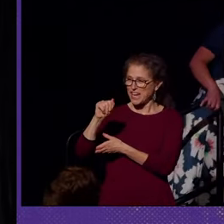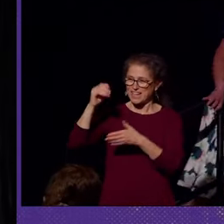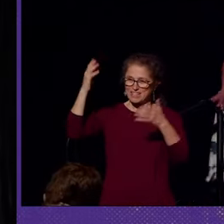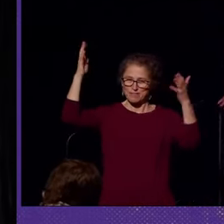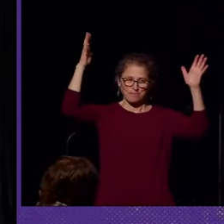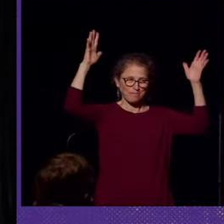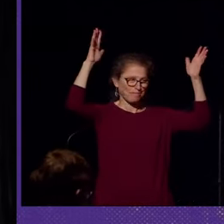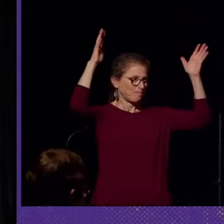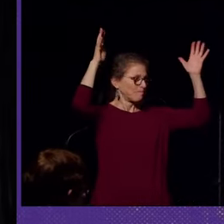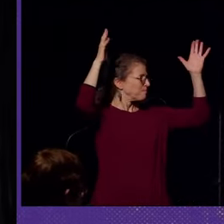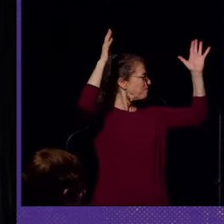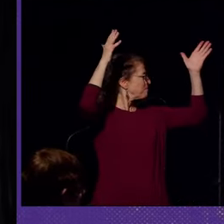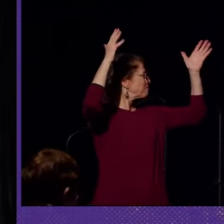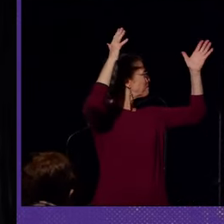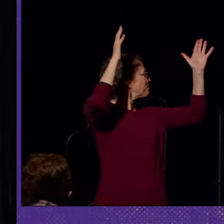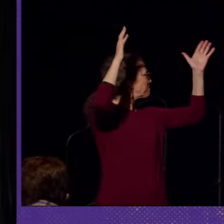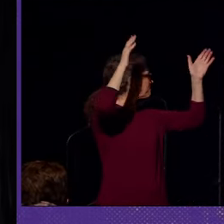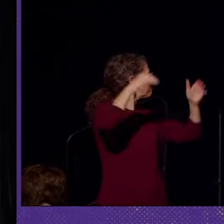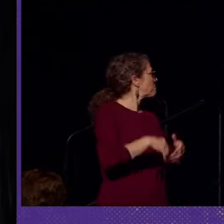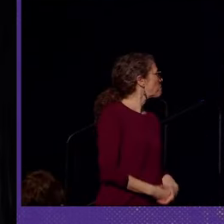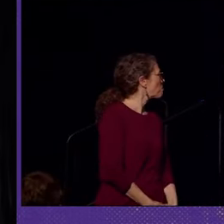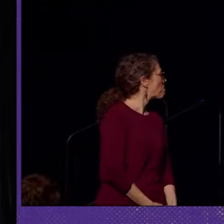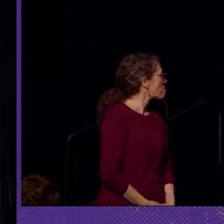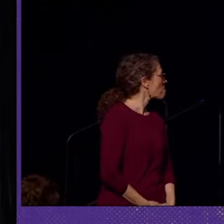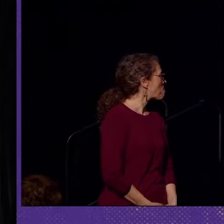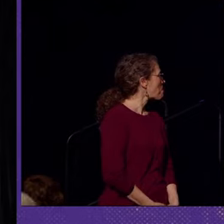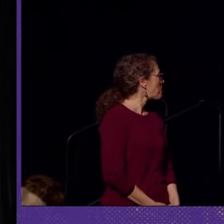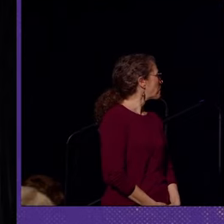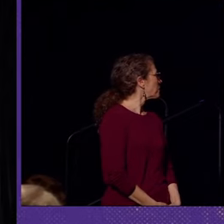Dr. Preet Verde.